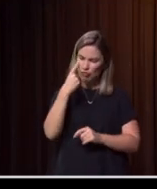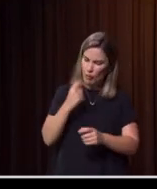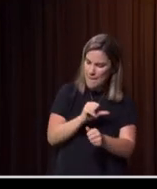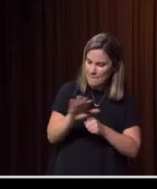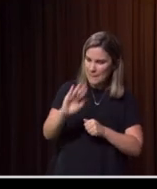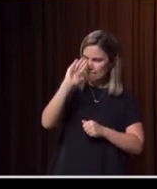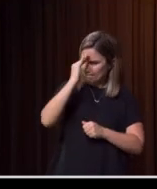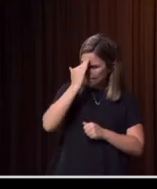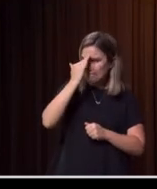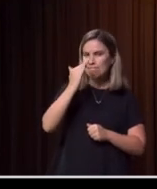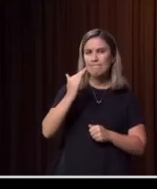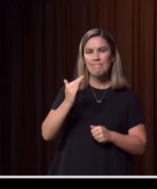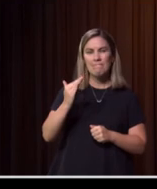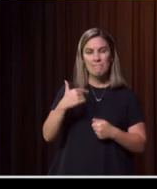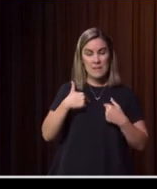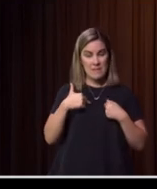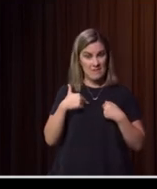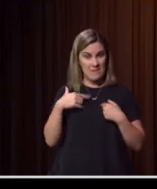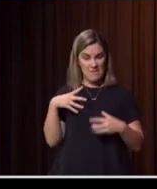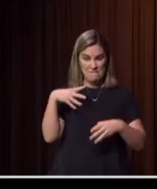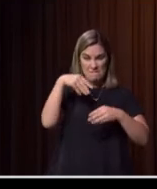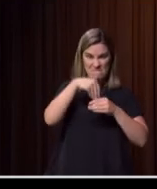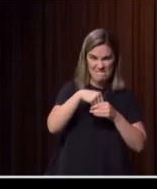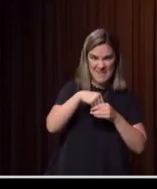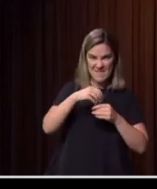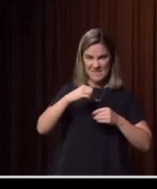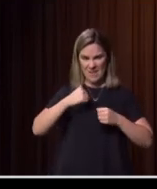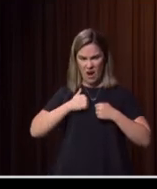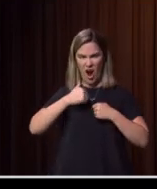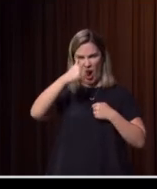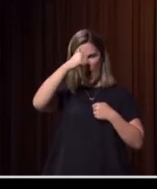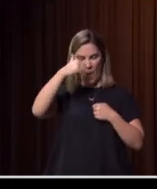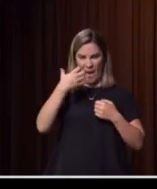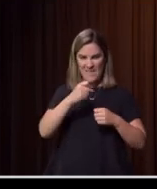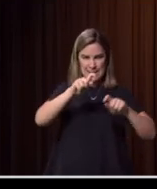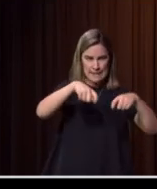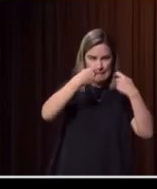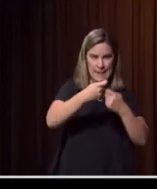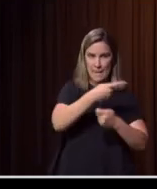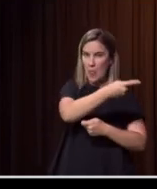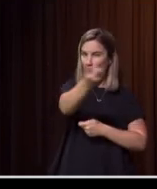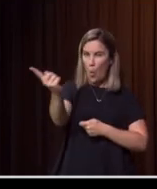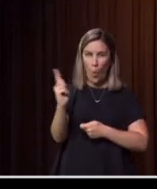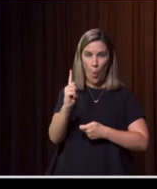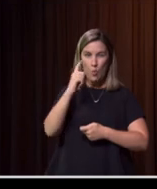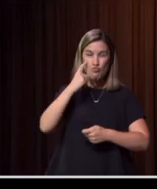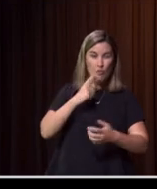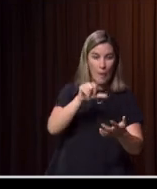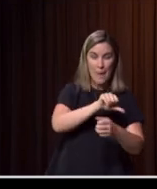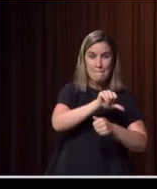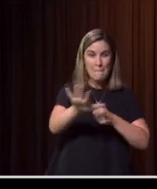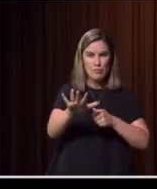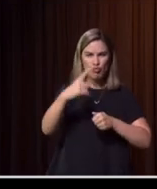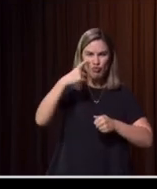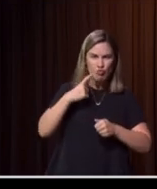be able to be a part of something that every day I know, I've got teams of people that are just giving of themselves for the want of making a